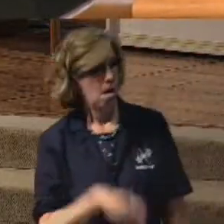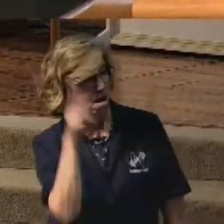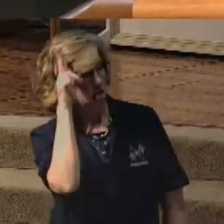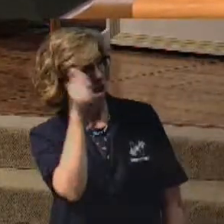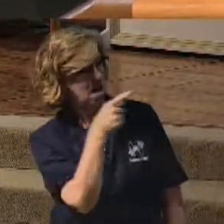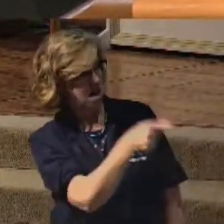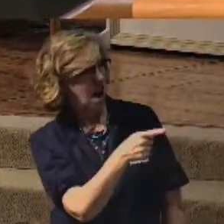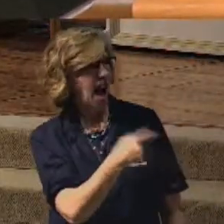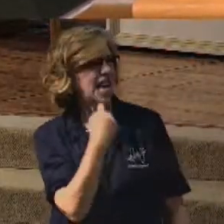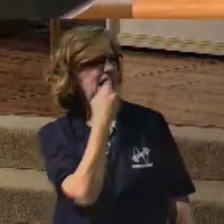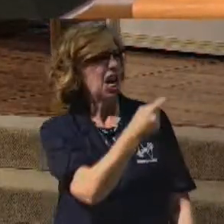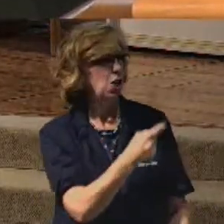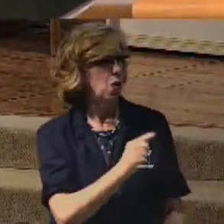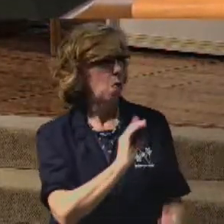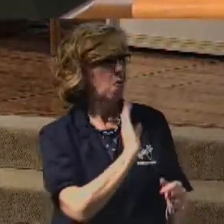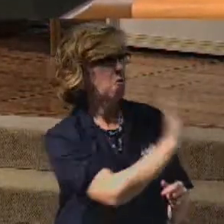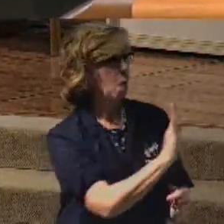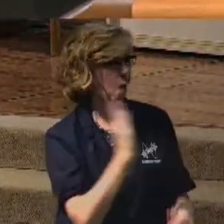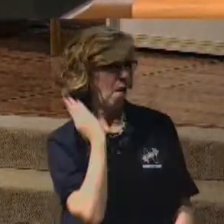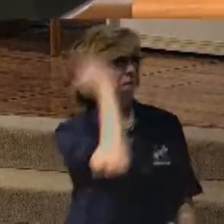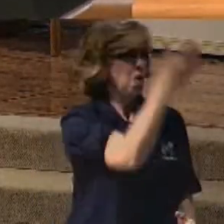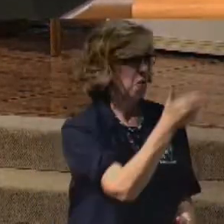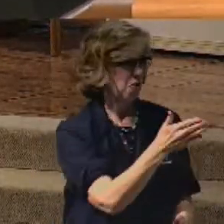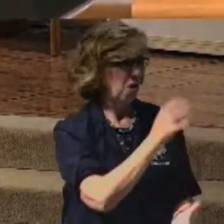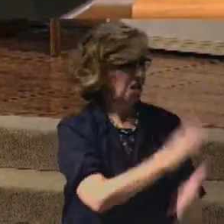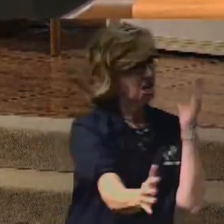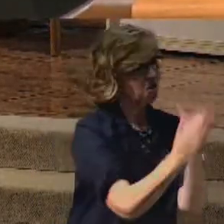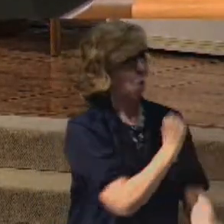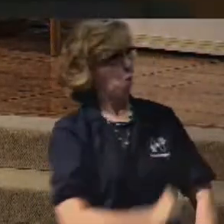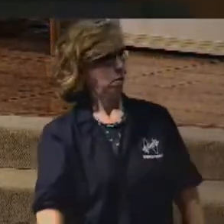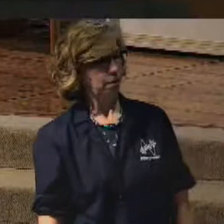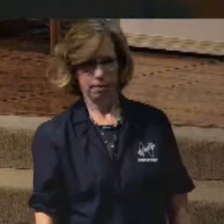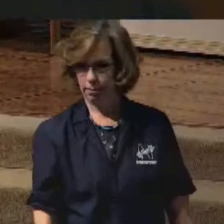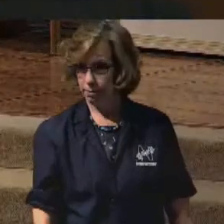My future is bright. His future is bleak.